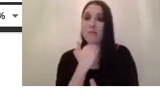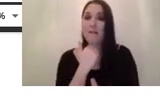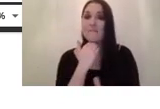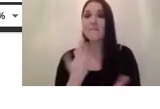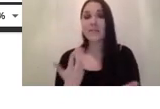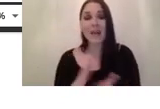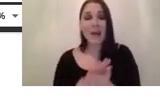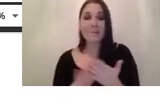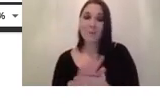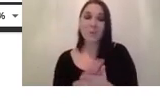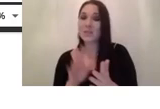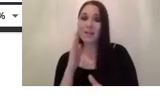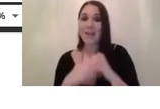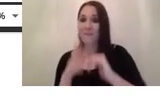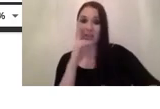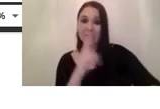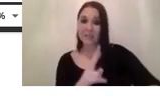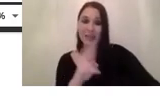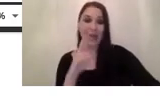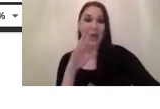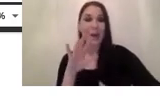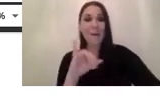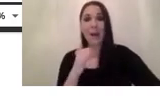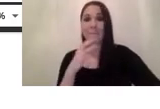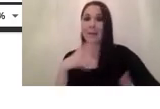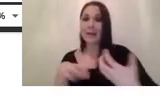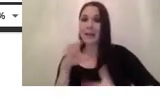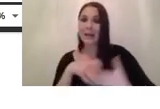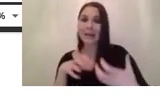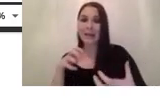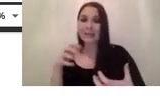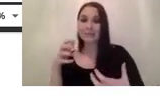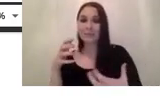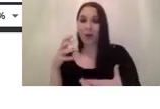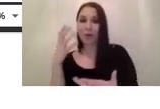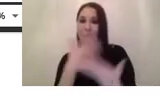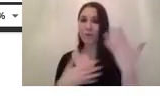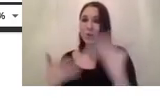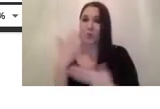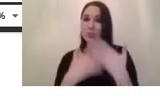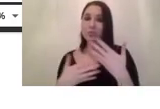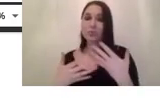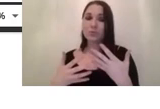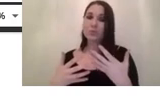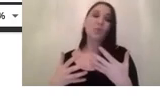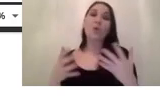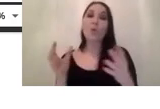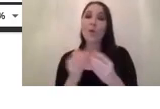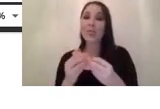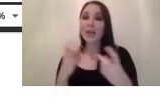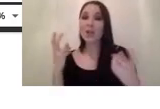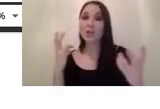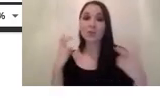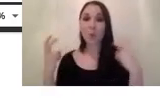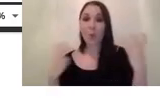we will never see it it might be confused with only with noise for instance okay so um how